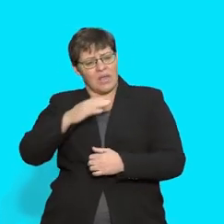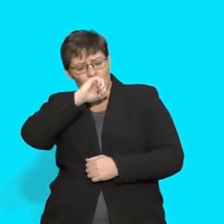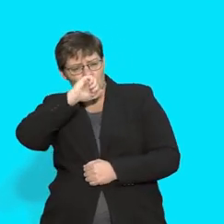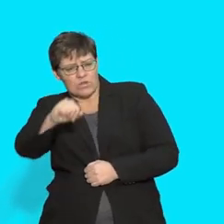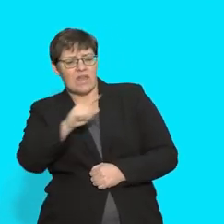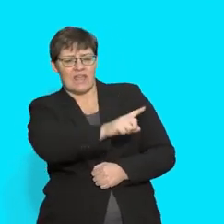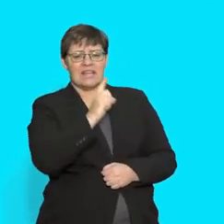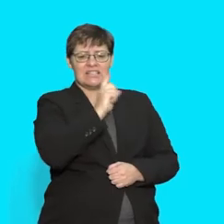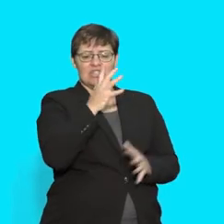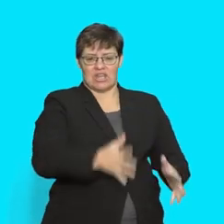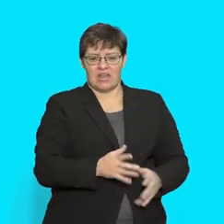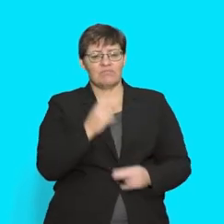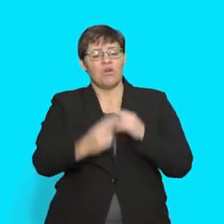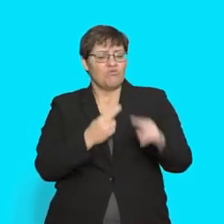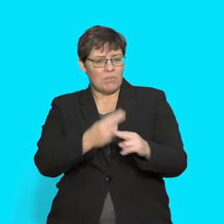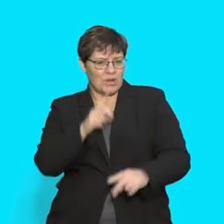that question, please.